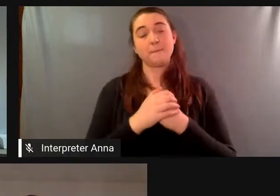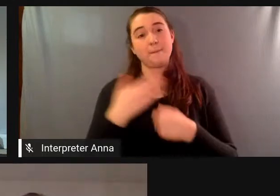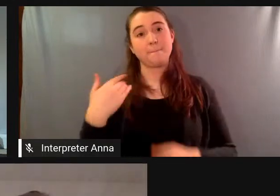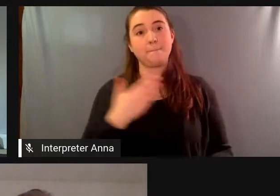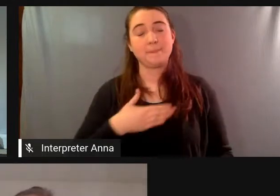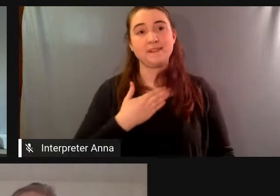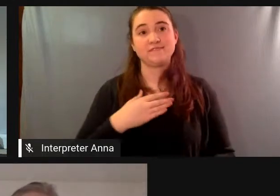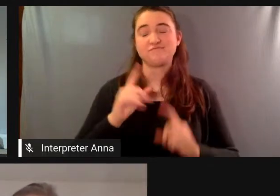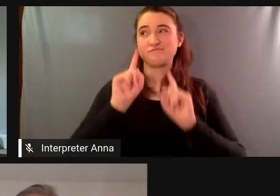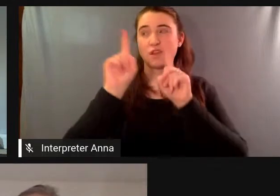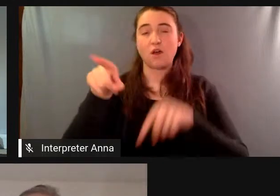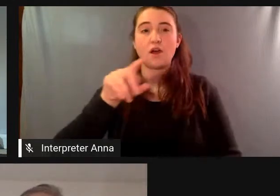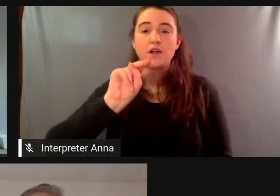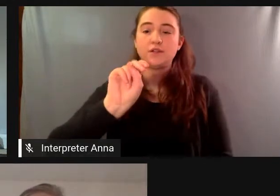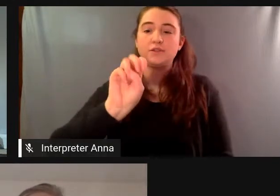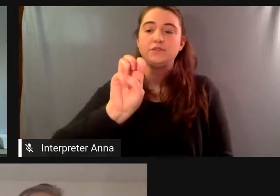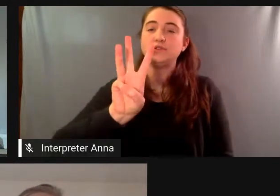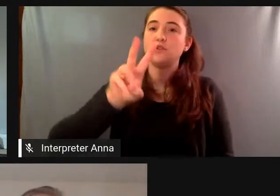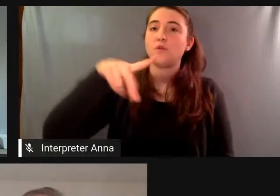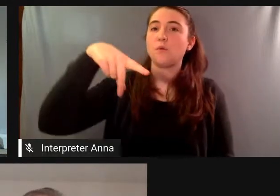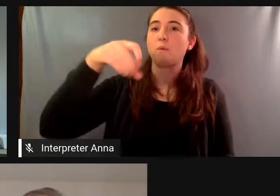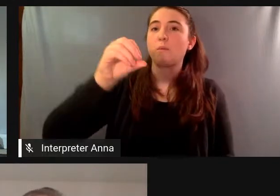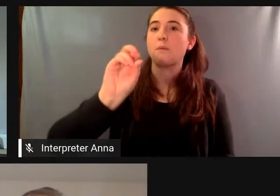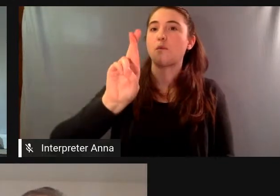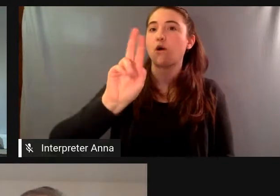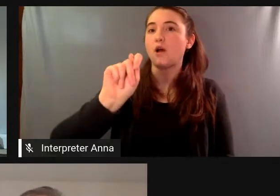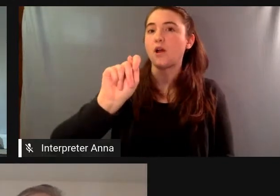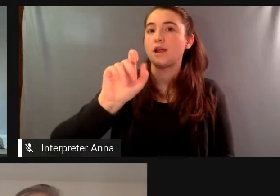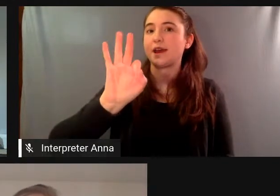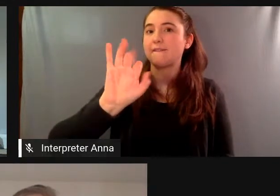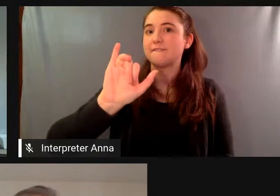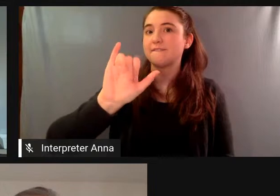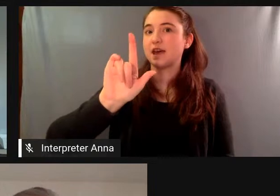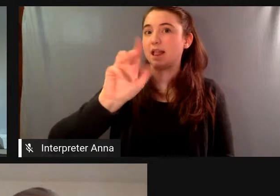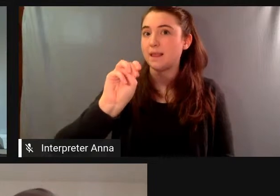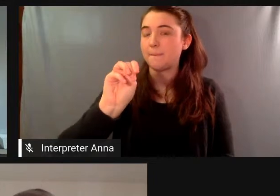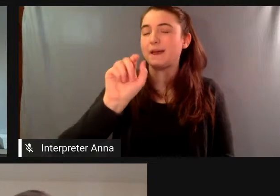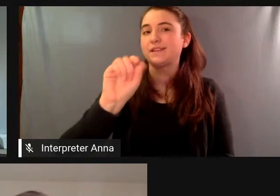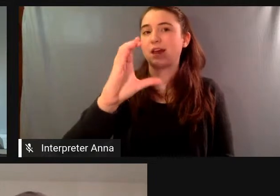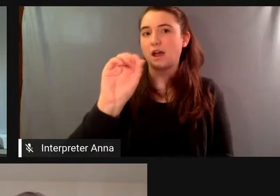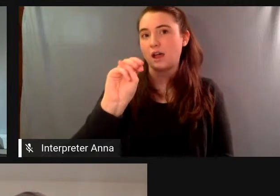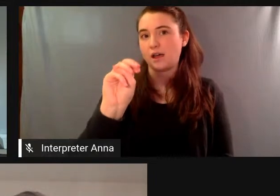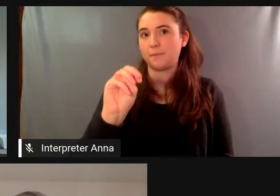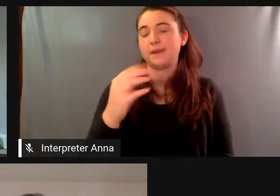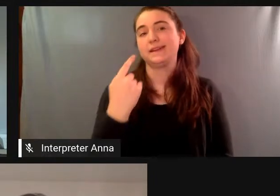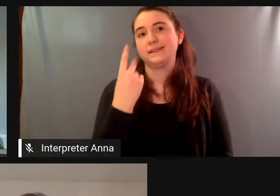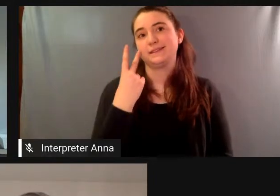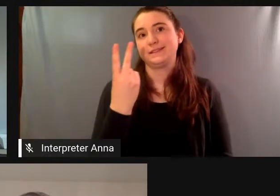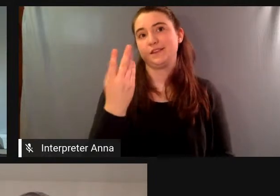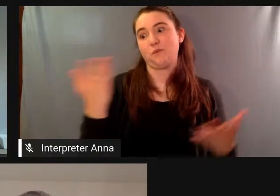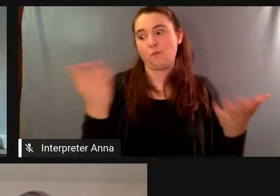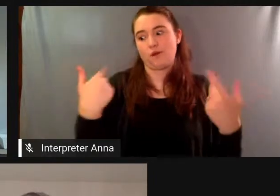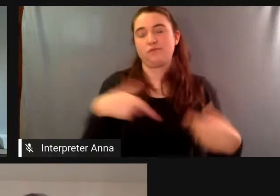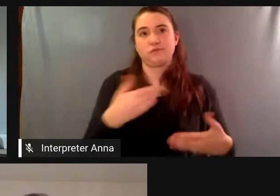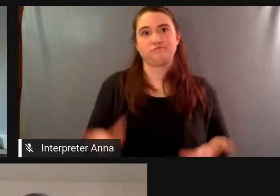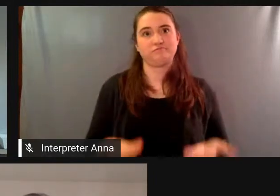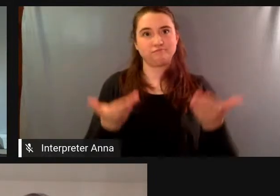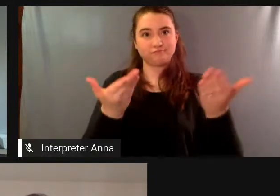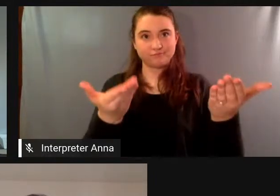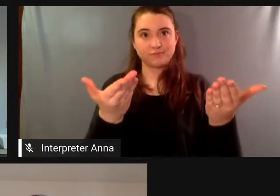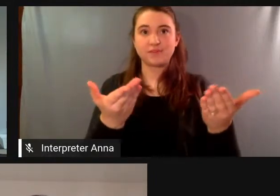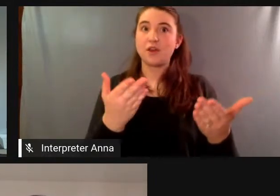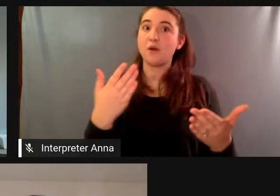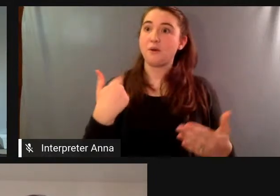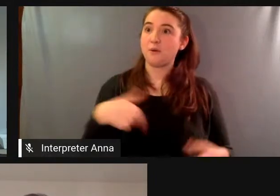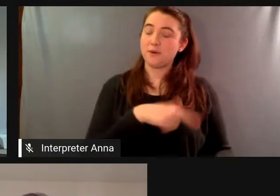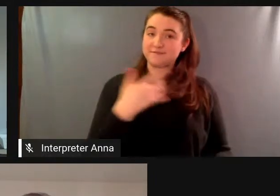.com um for details going forward um so we're we're really thrilled about this collaboration it's exciting we